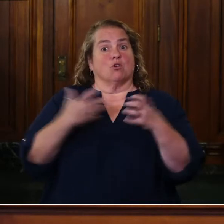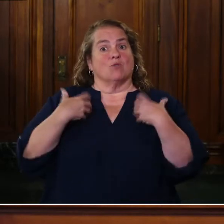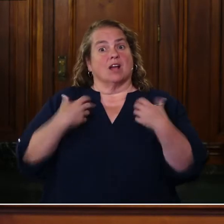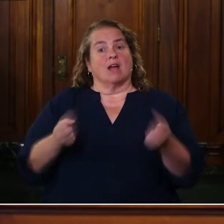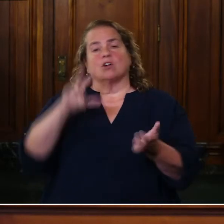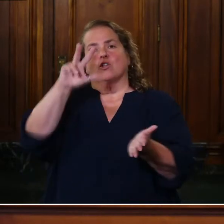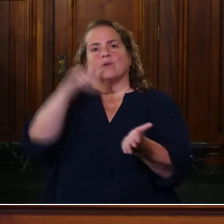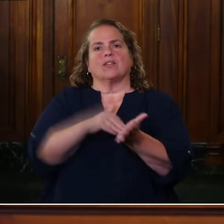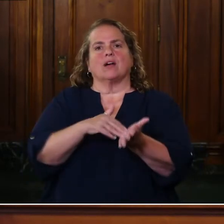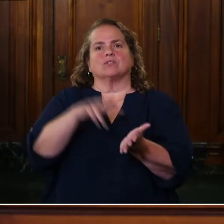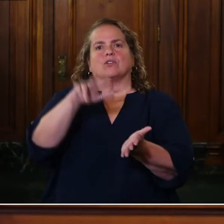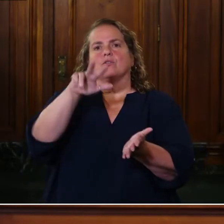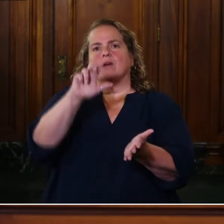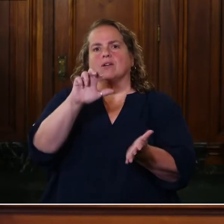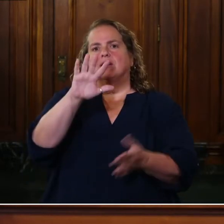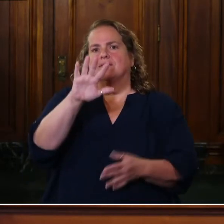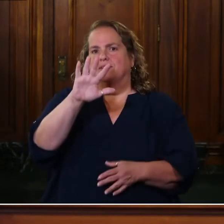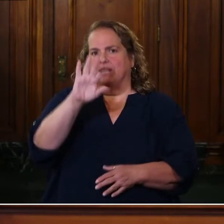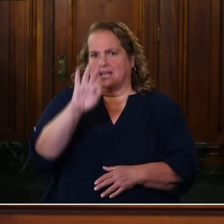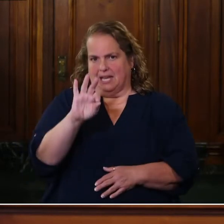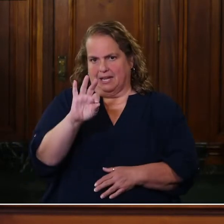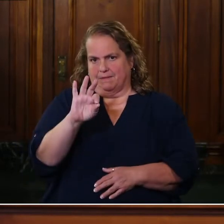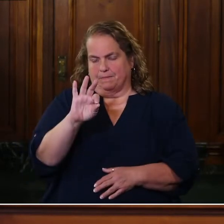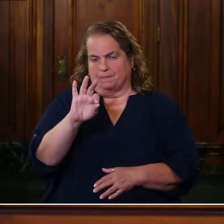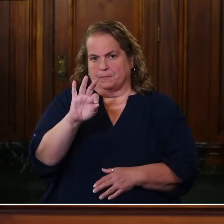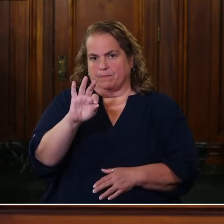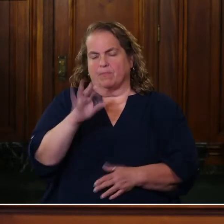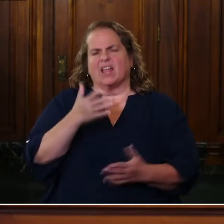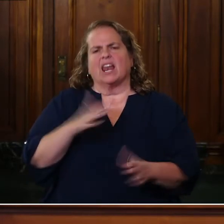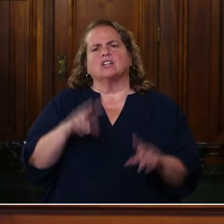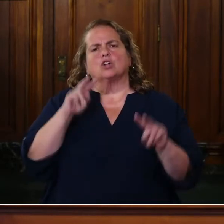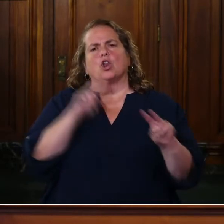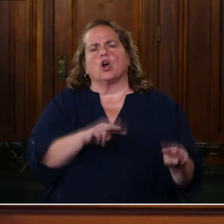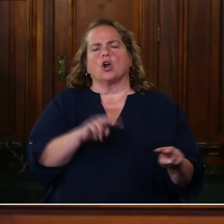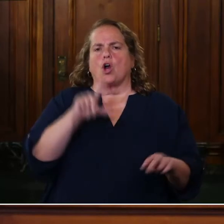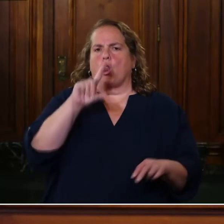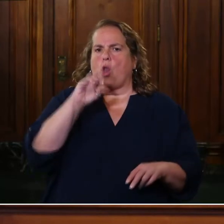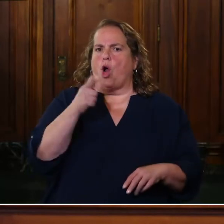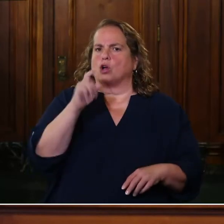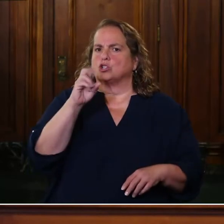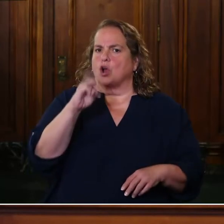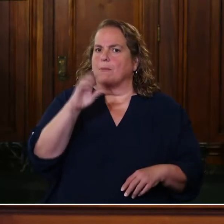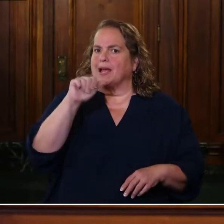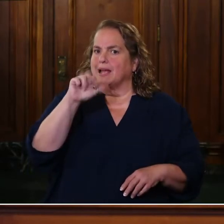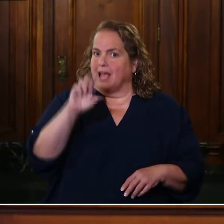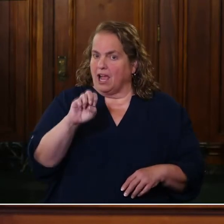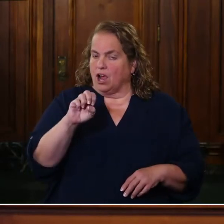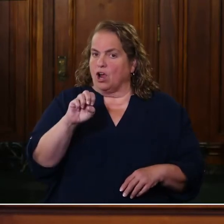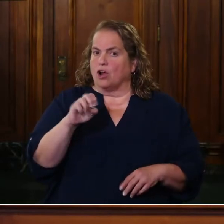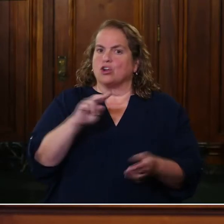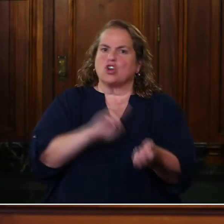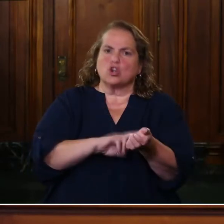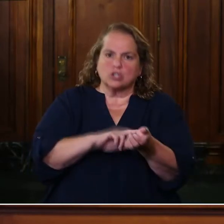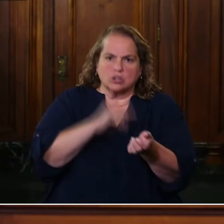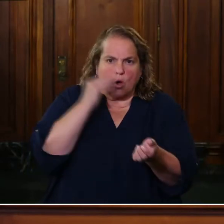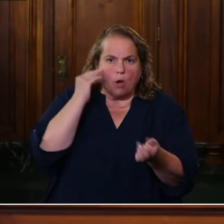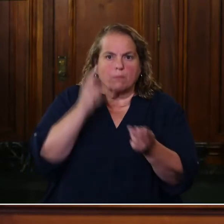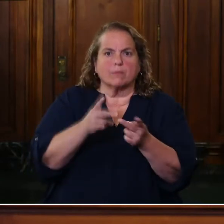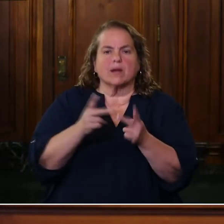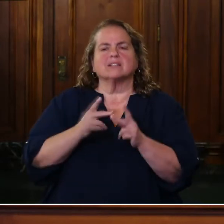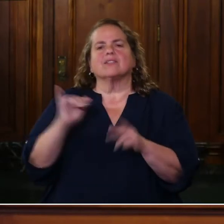,359. Let's look at our long term care facilities. Again, this is where